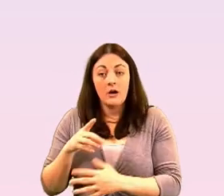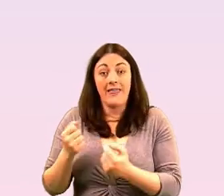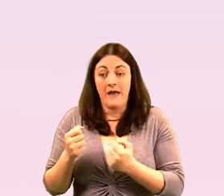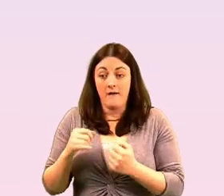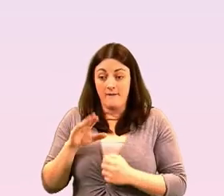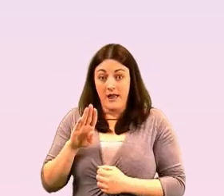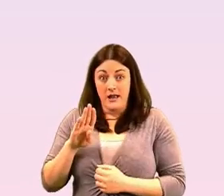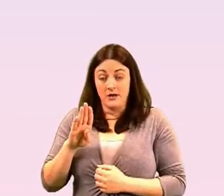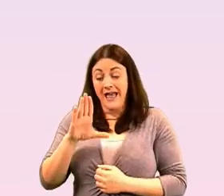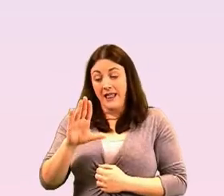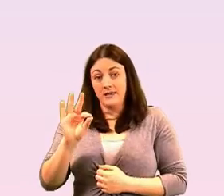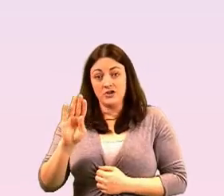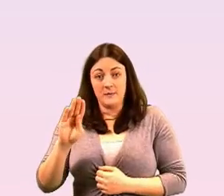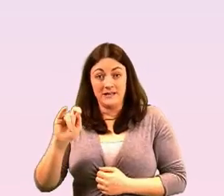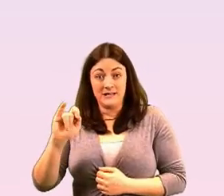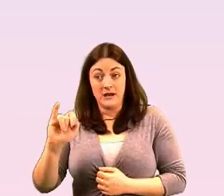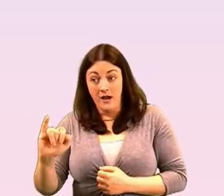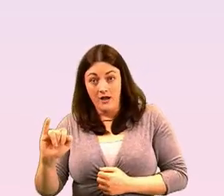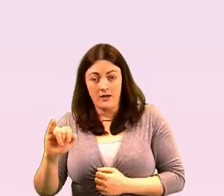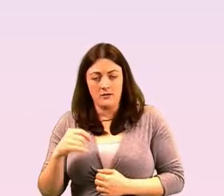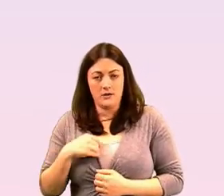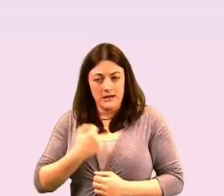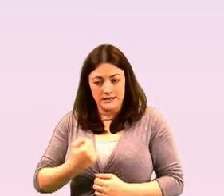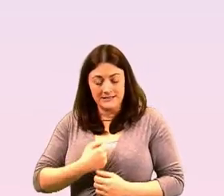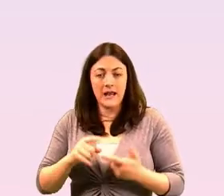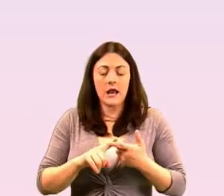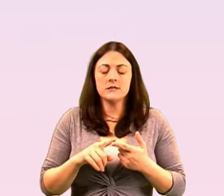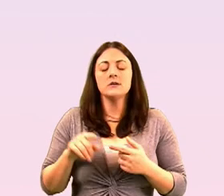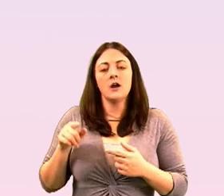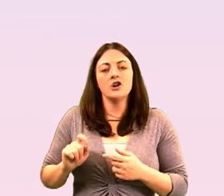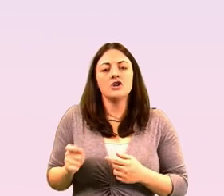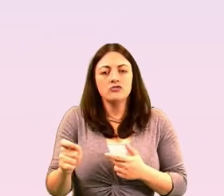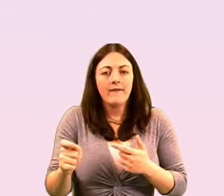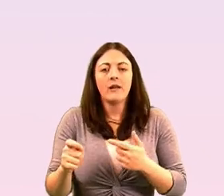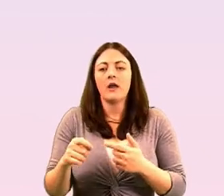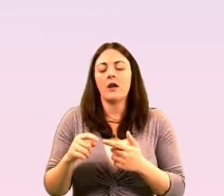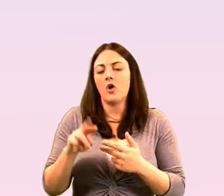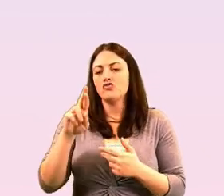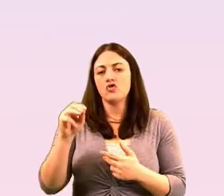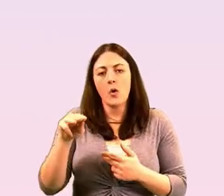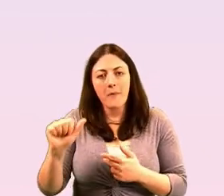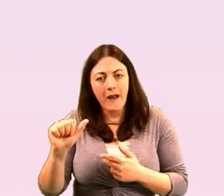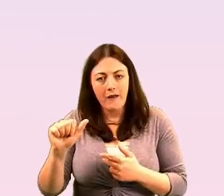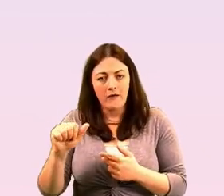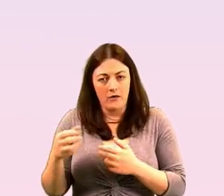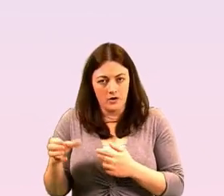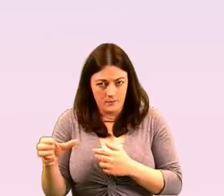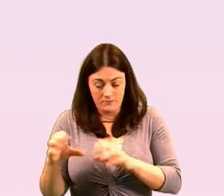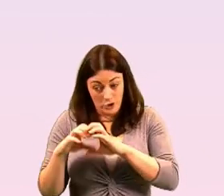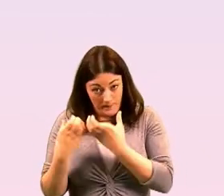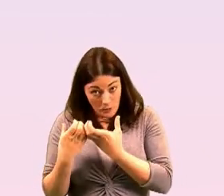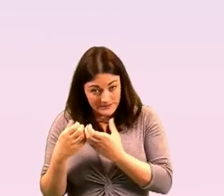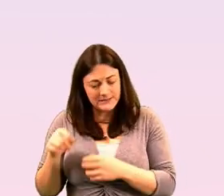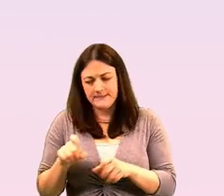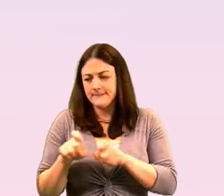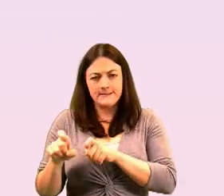i think for also lgbti members of the traveling in roma communities and unfortunately they are still a very very